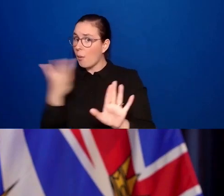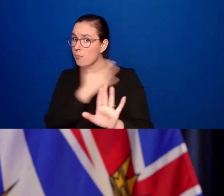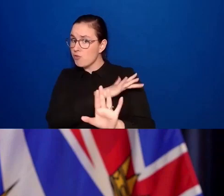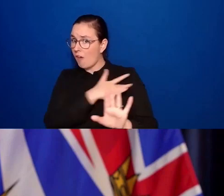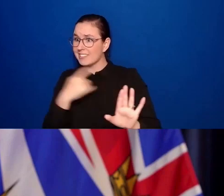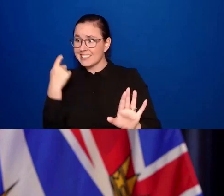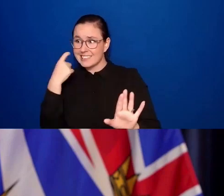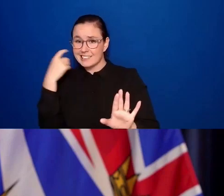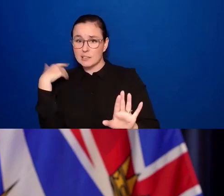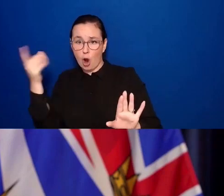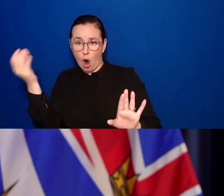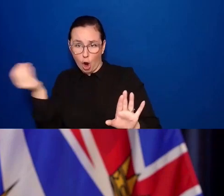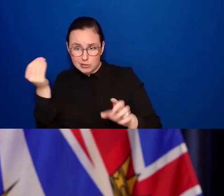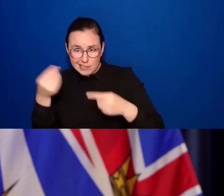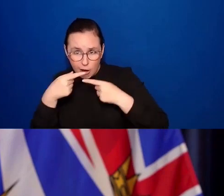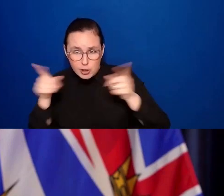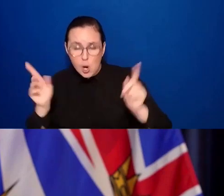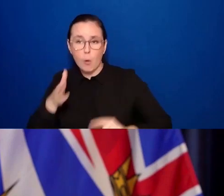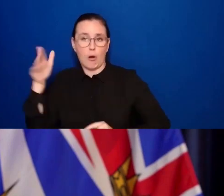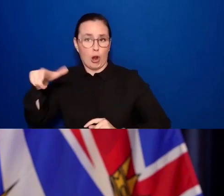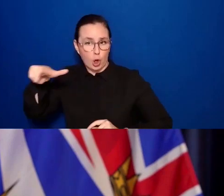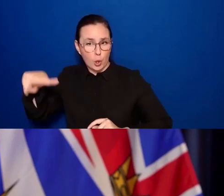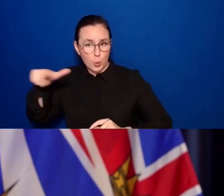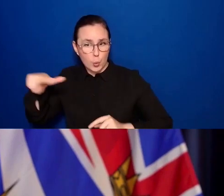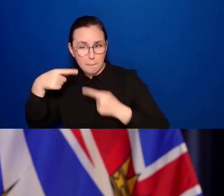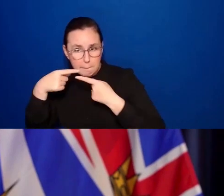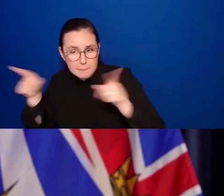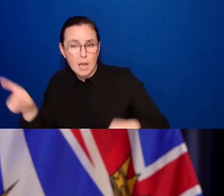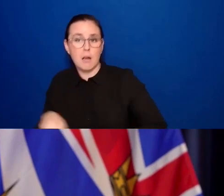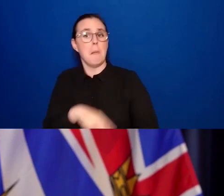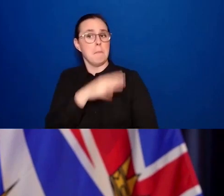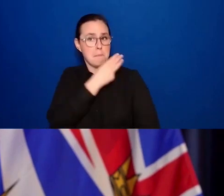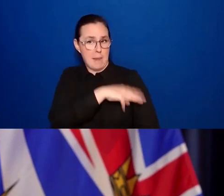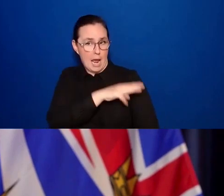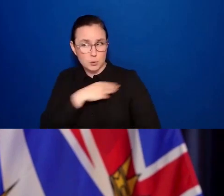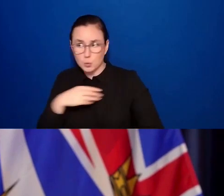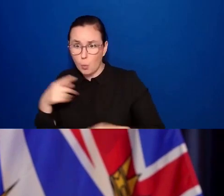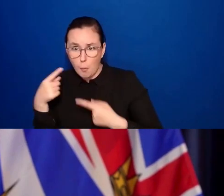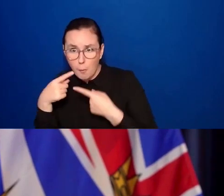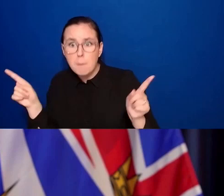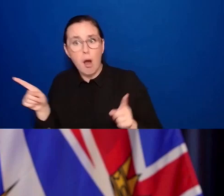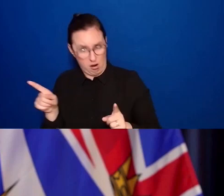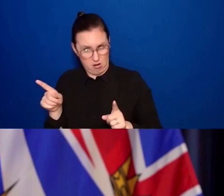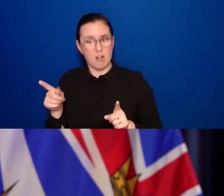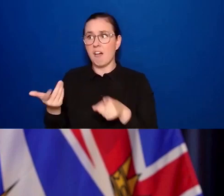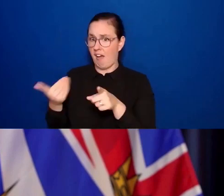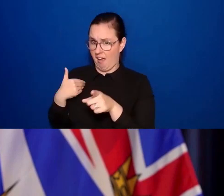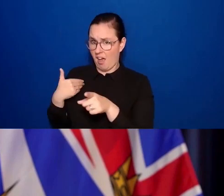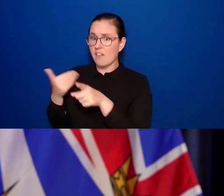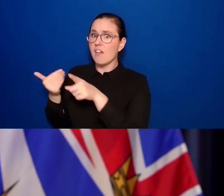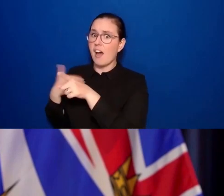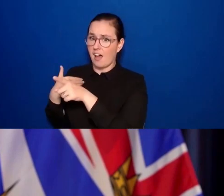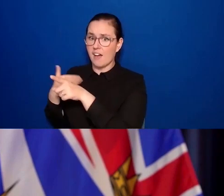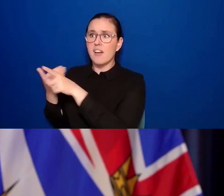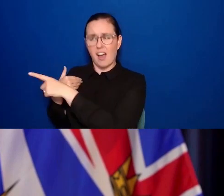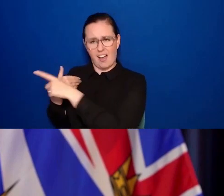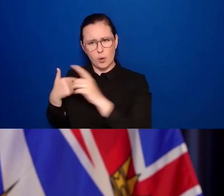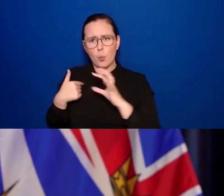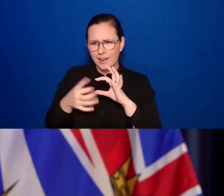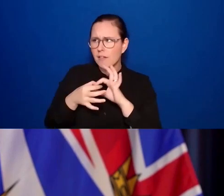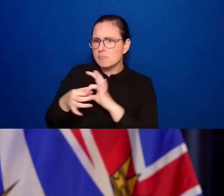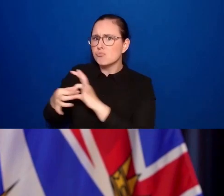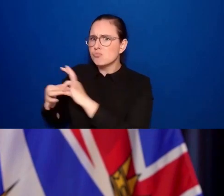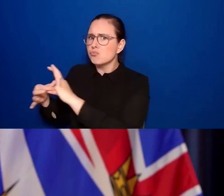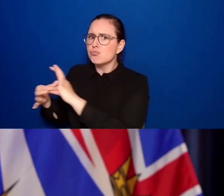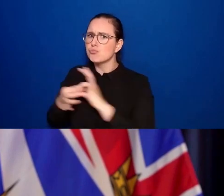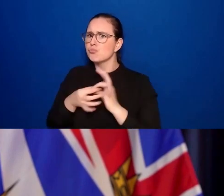initially and Manitoba, as well as a lot of work across the country, government to government, trying to find the best way to